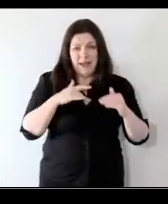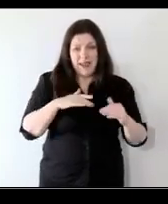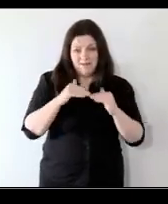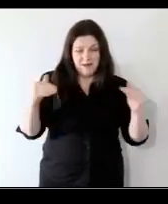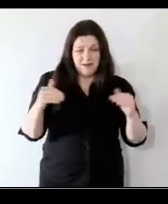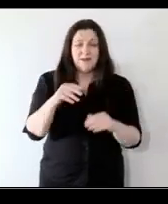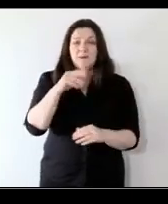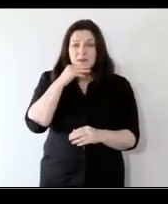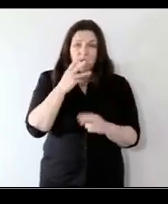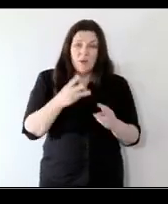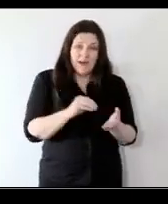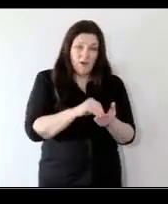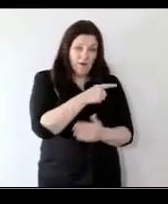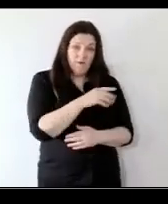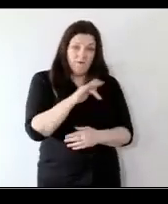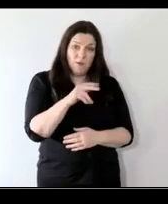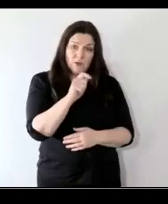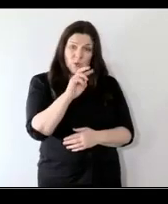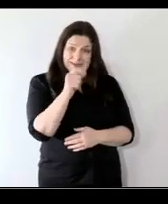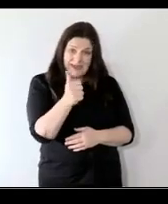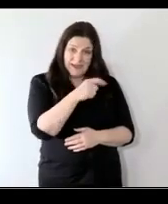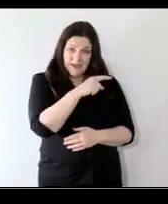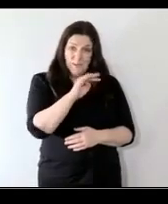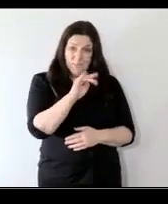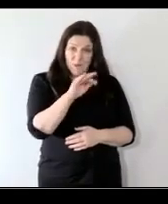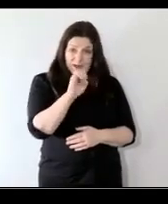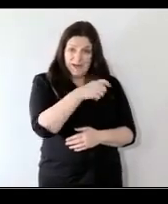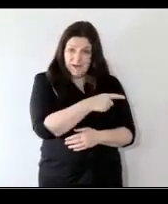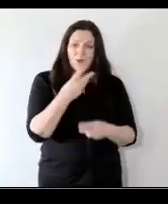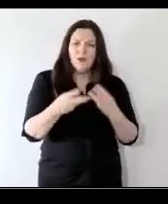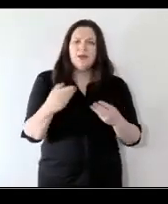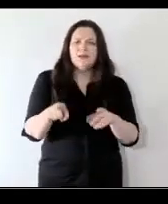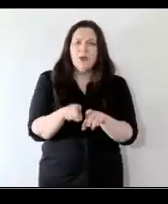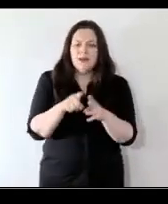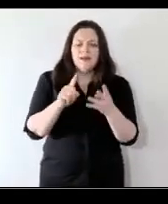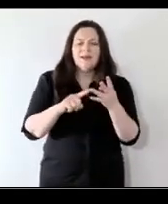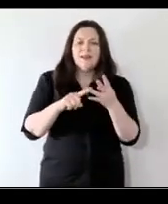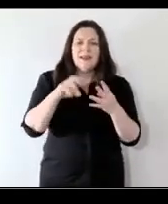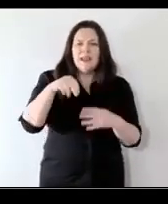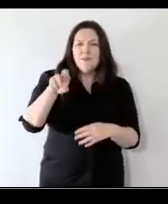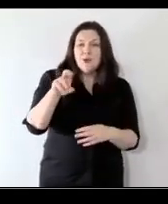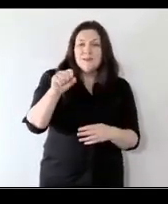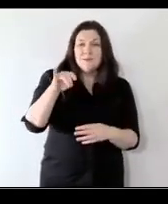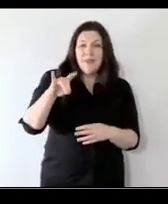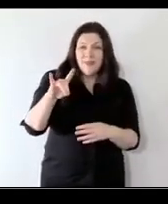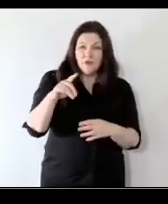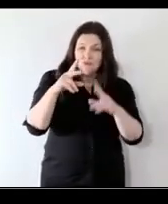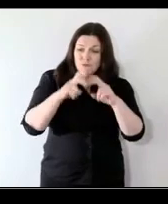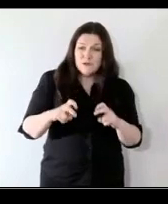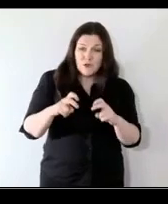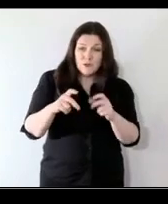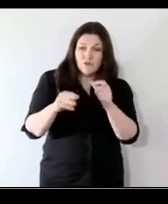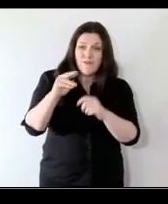ABC Manager at Tusla, the Child and Family Agency and also from Eimear Smith, Research Professor at the ESRI.